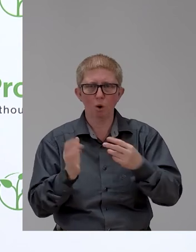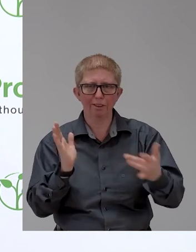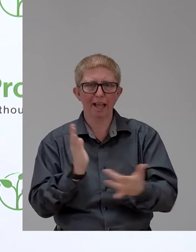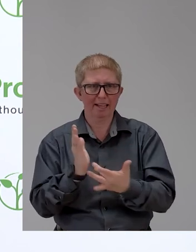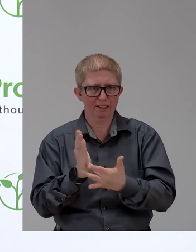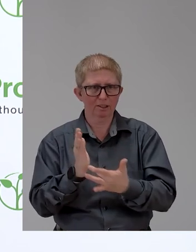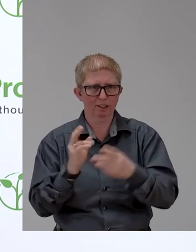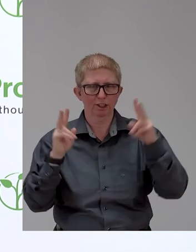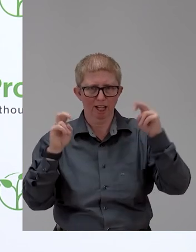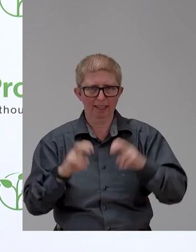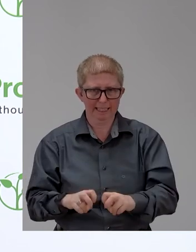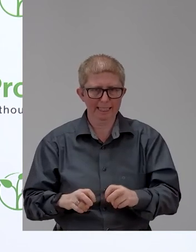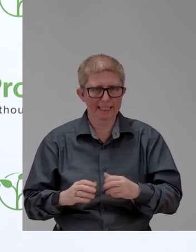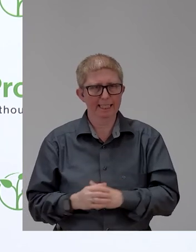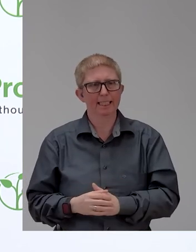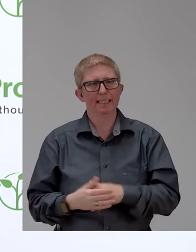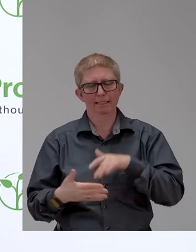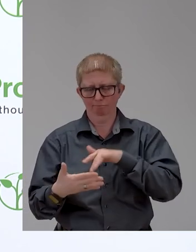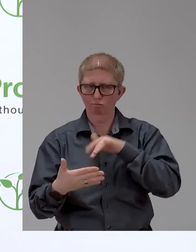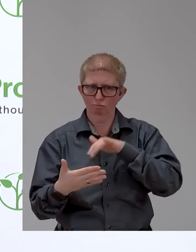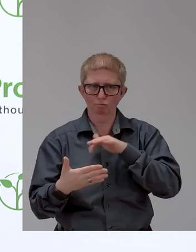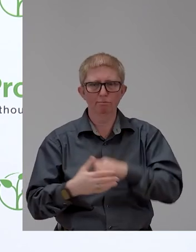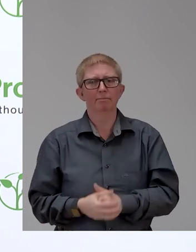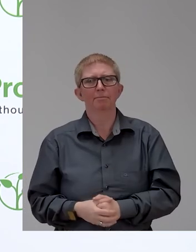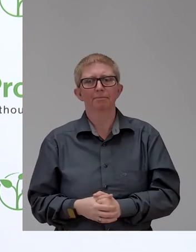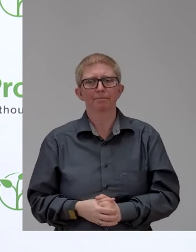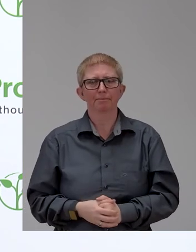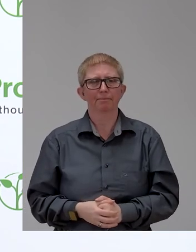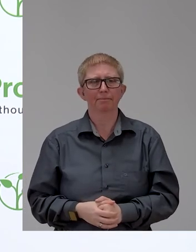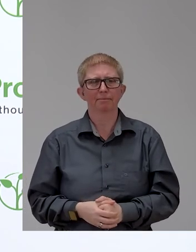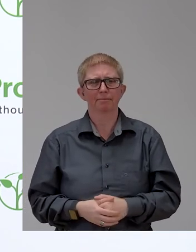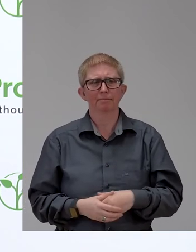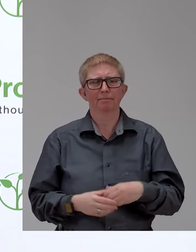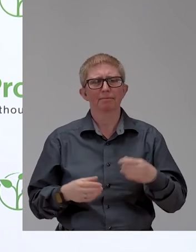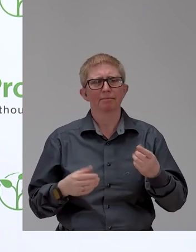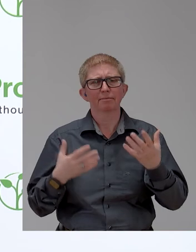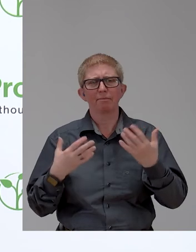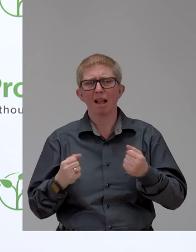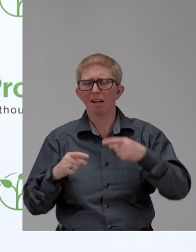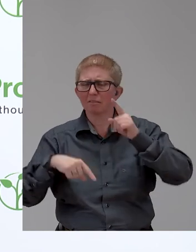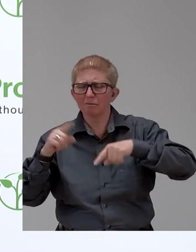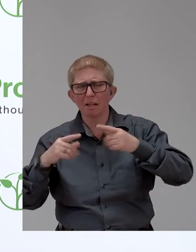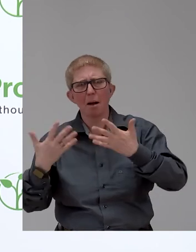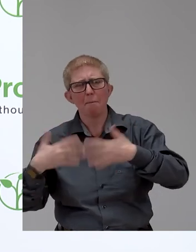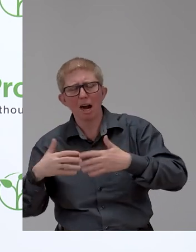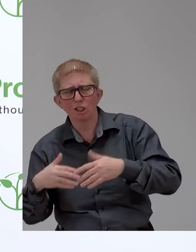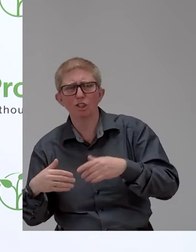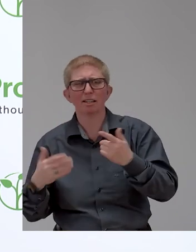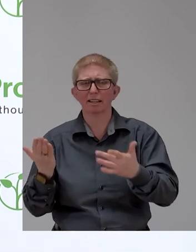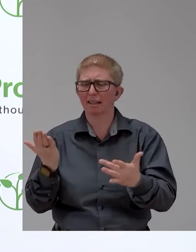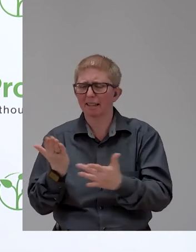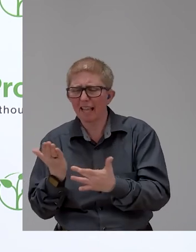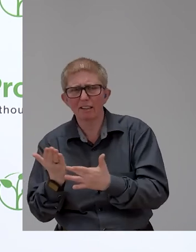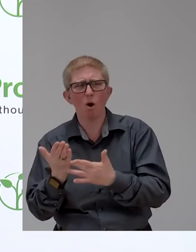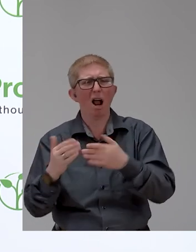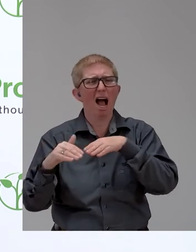human mind, machine concepts, concept and interactions on digital accessibility, and has published over